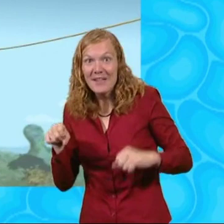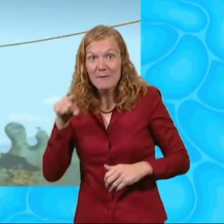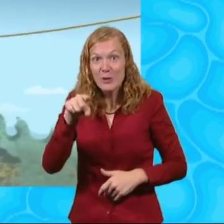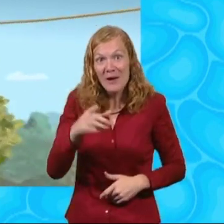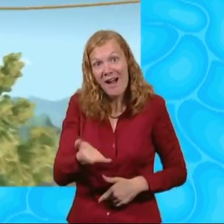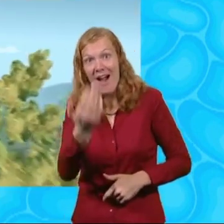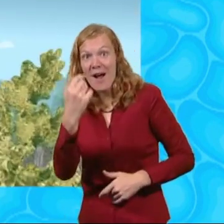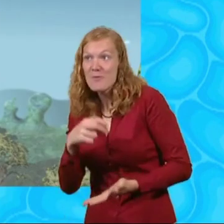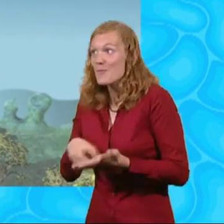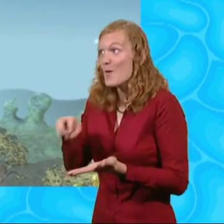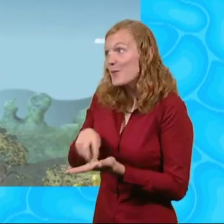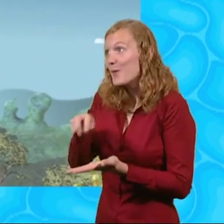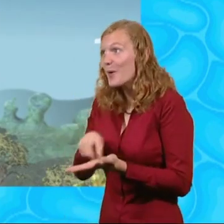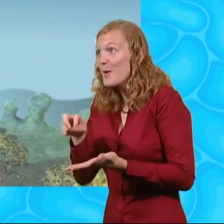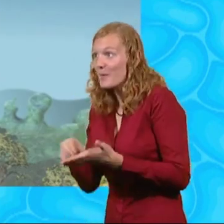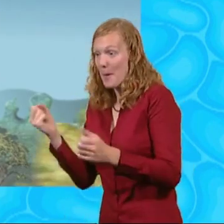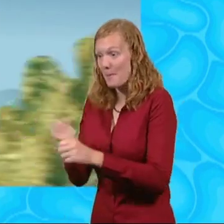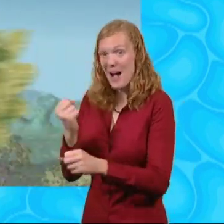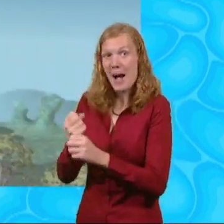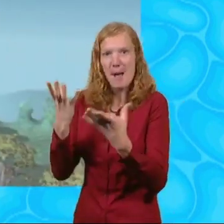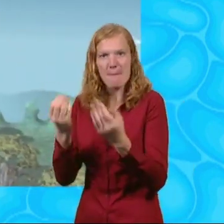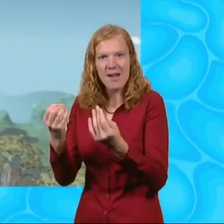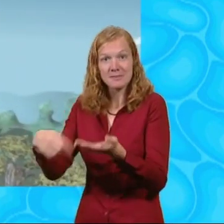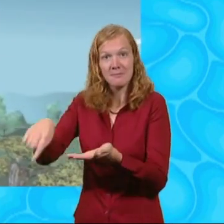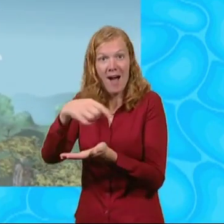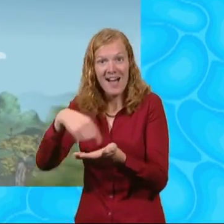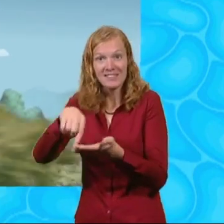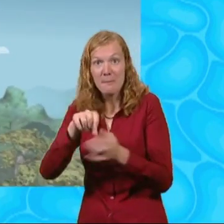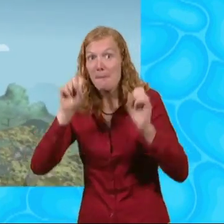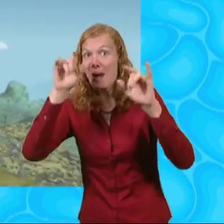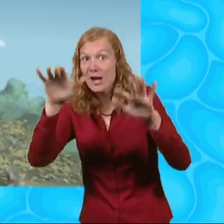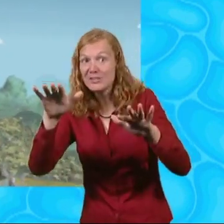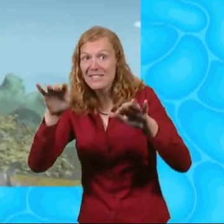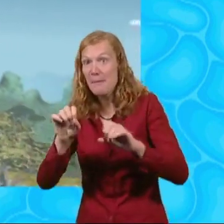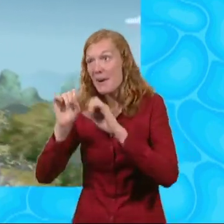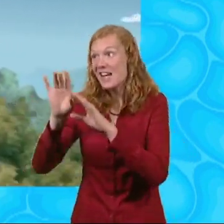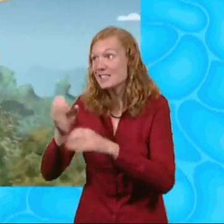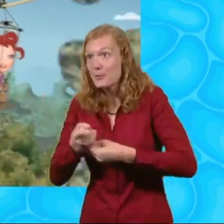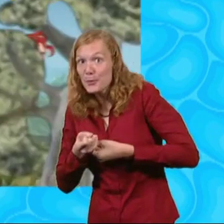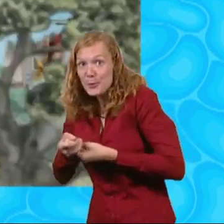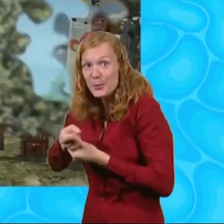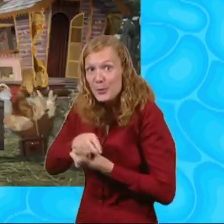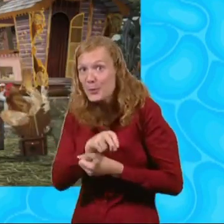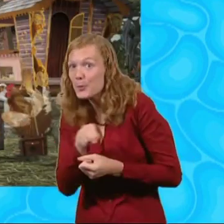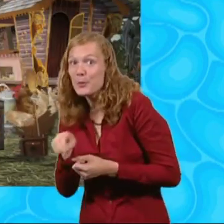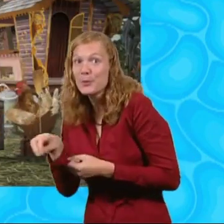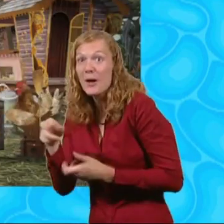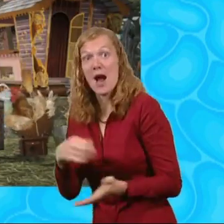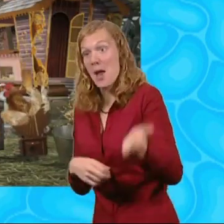you. To make a mod, time. Cast a magic spell or make a magic move